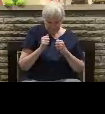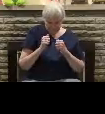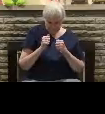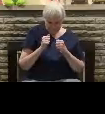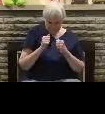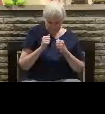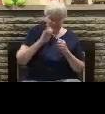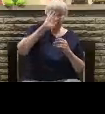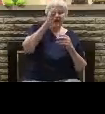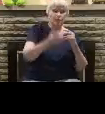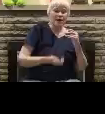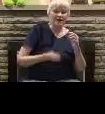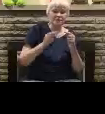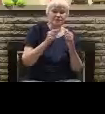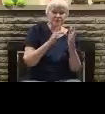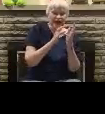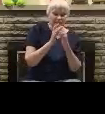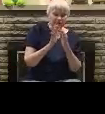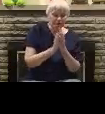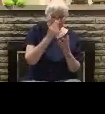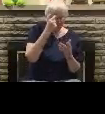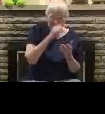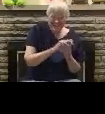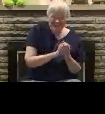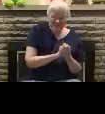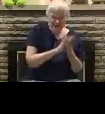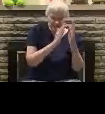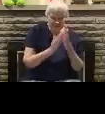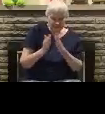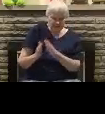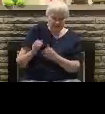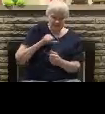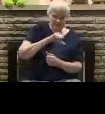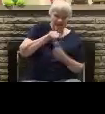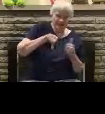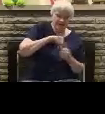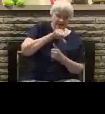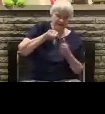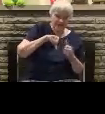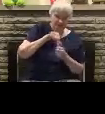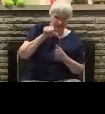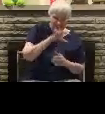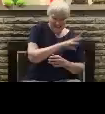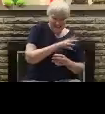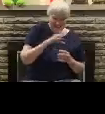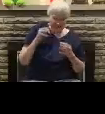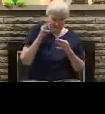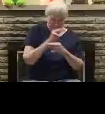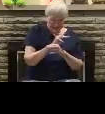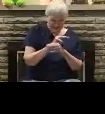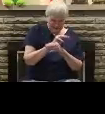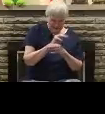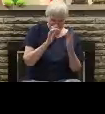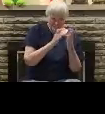Welcome to Bible Believers Fellowship and the ministry of BBFOhio.com as we